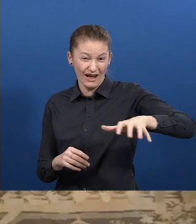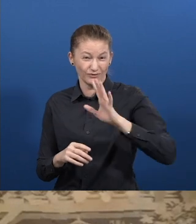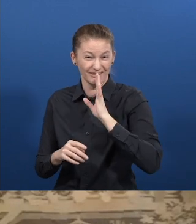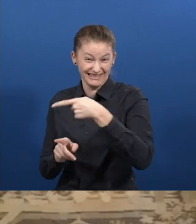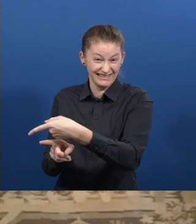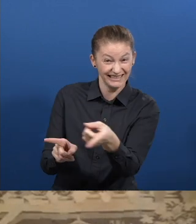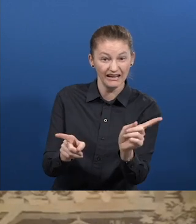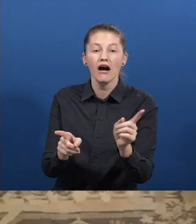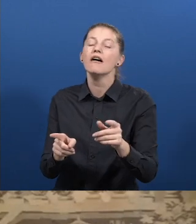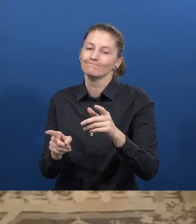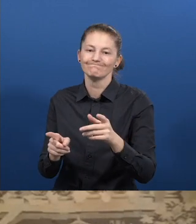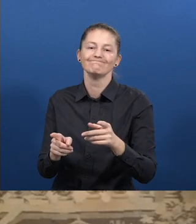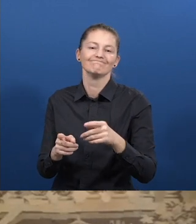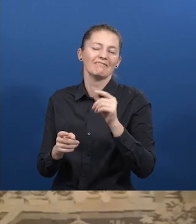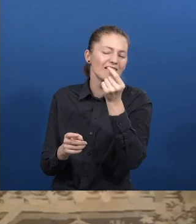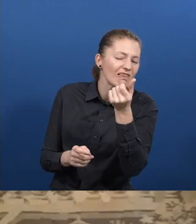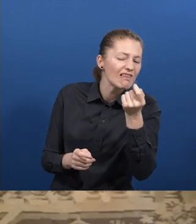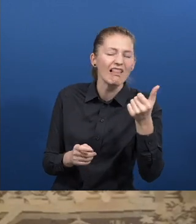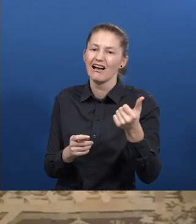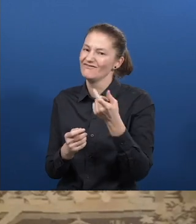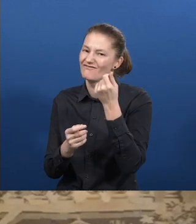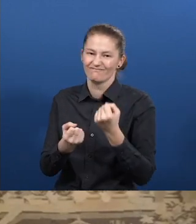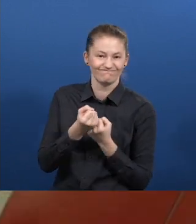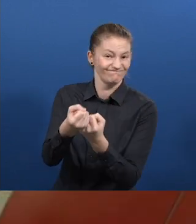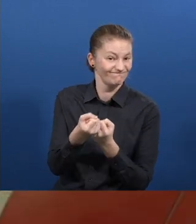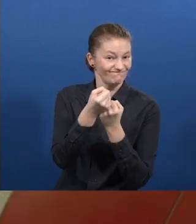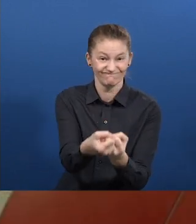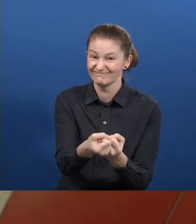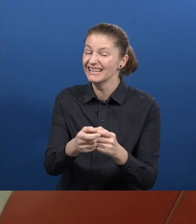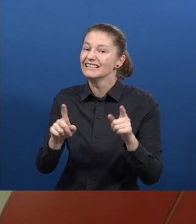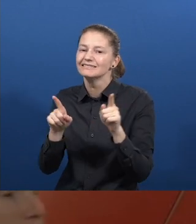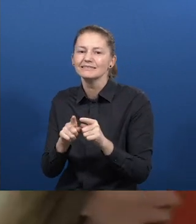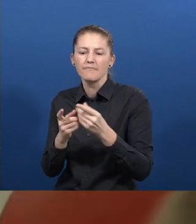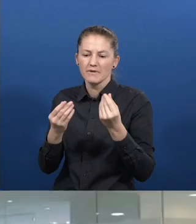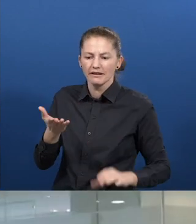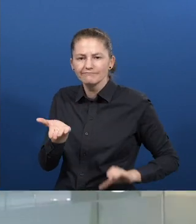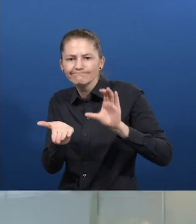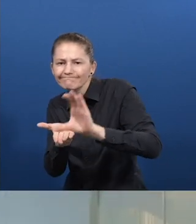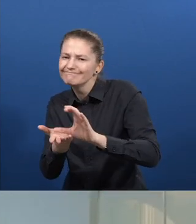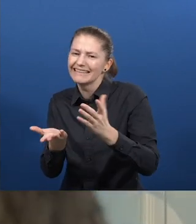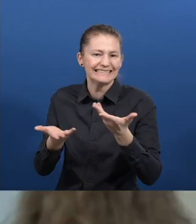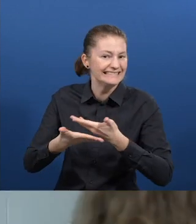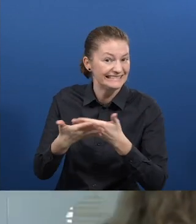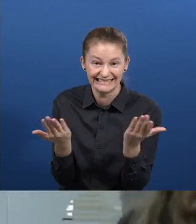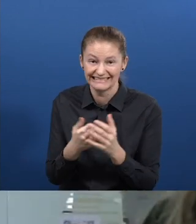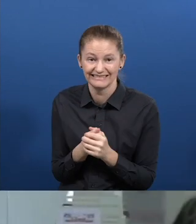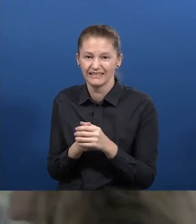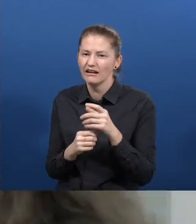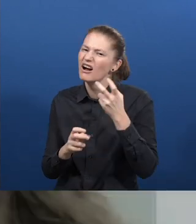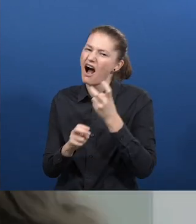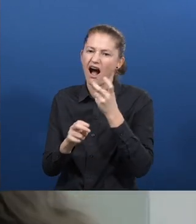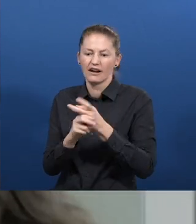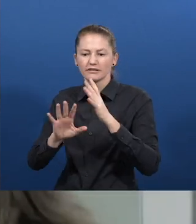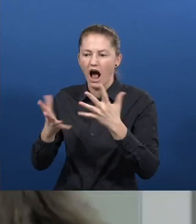making a difficult panorama for the inclusion of people with disabilities. The feasibility of knowing what is happening